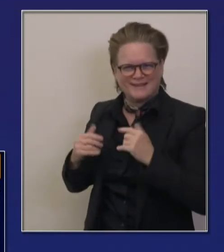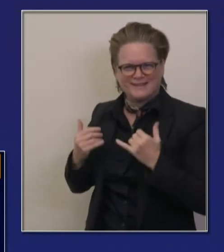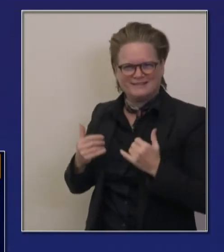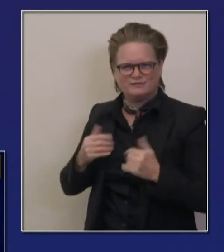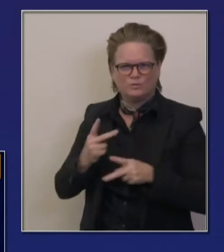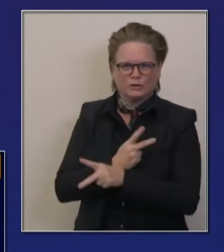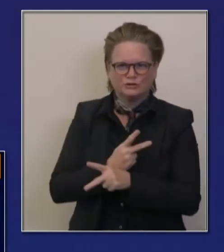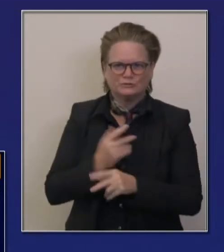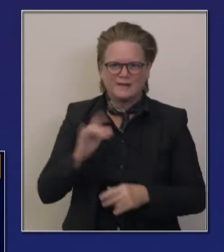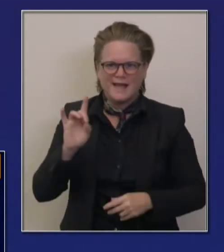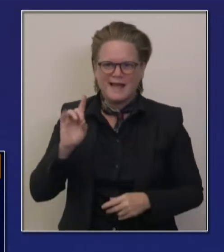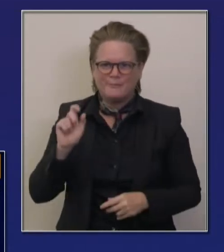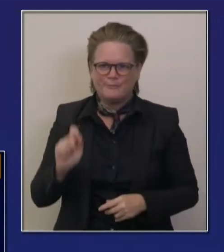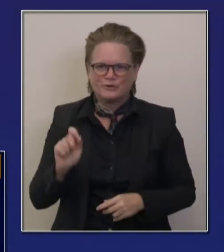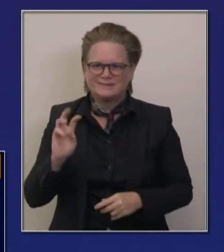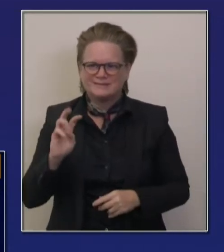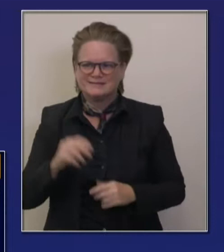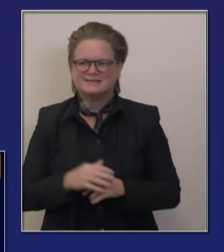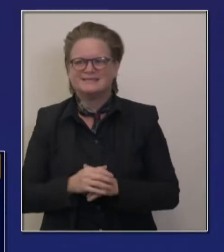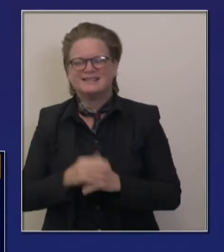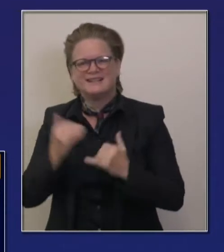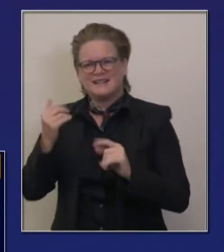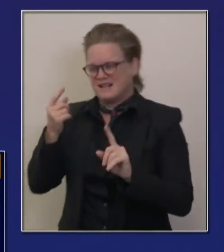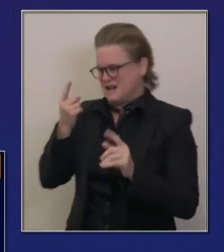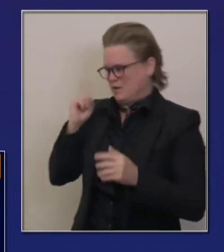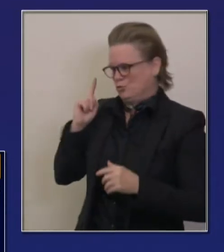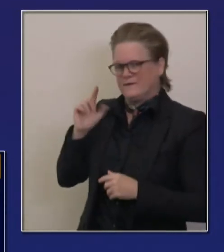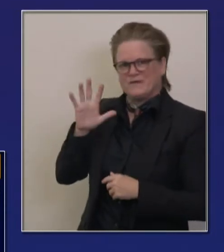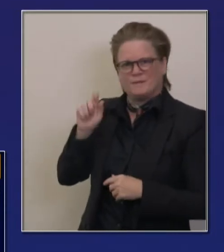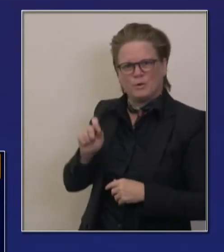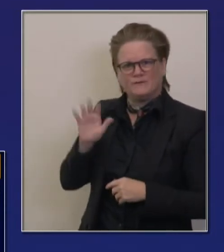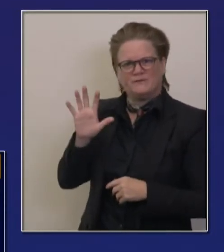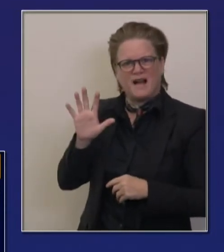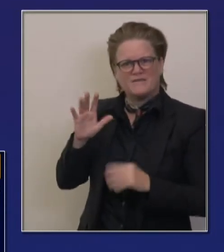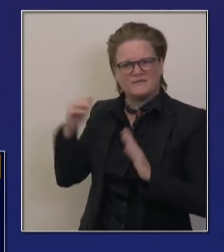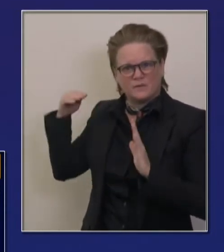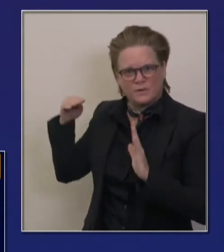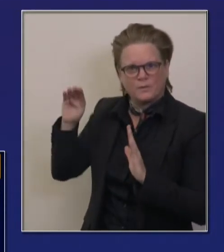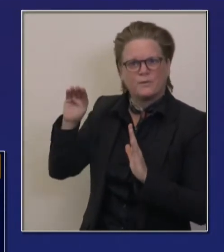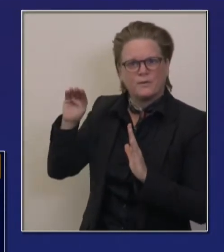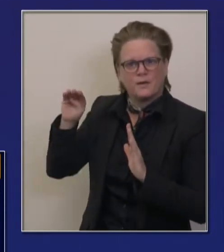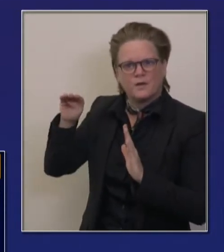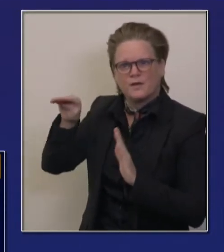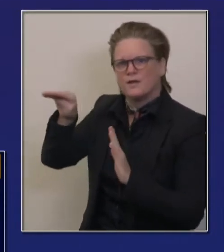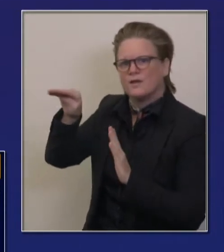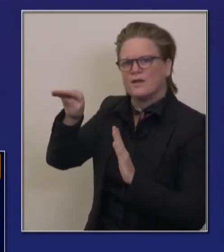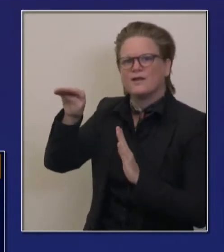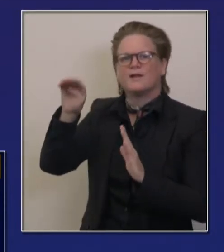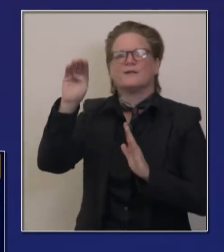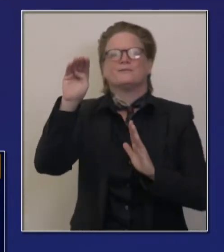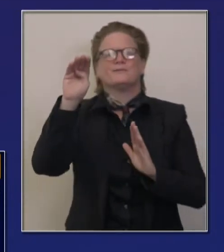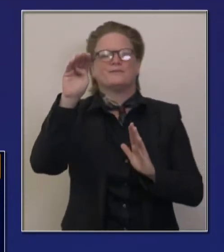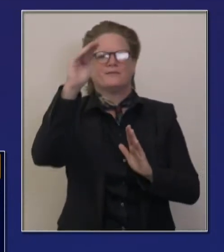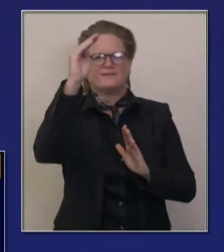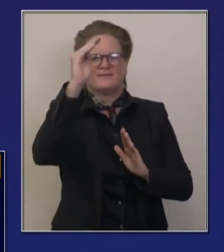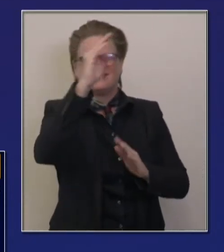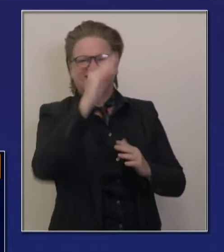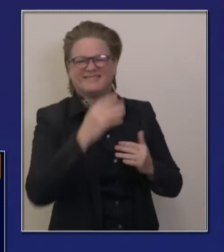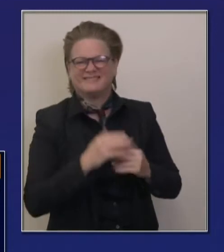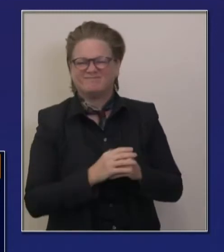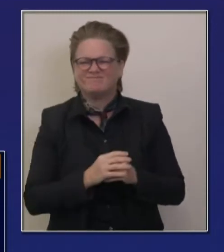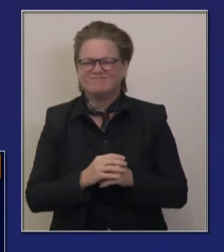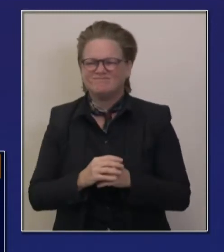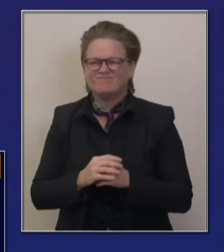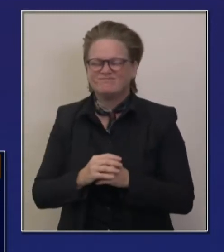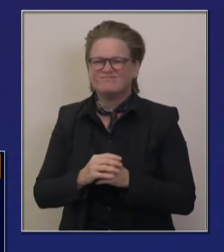to see rates below 5% to create some semblance of stability. Of course, California, we want to see it below 1%. We want to